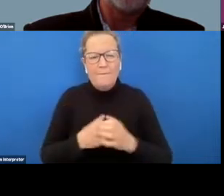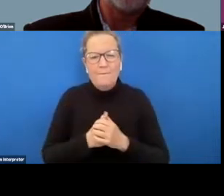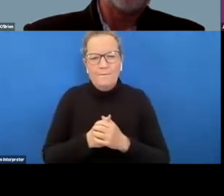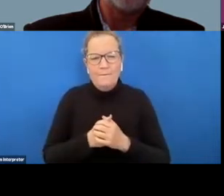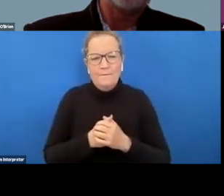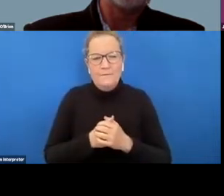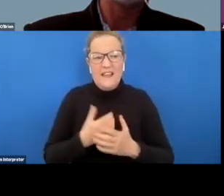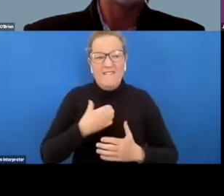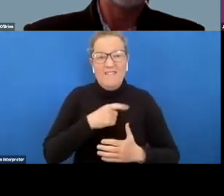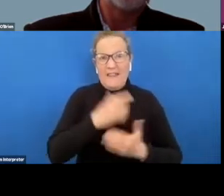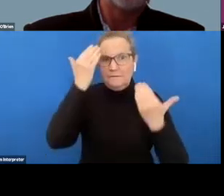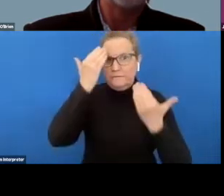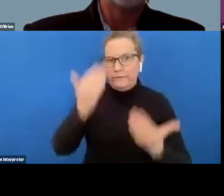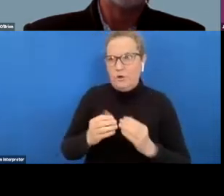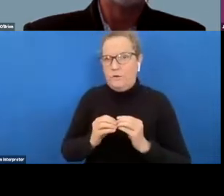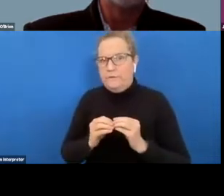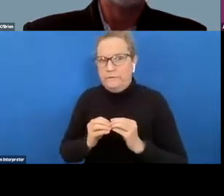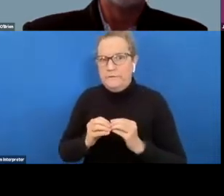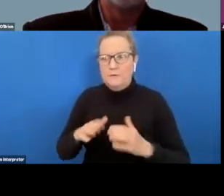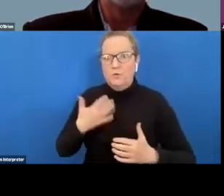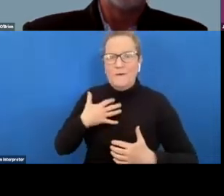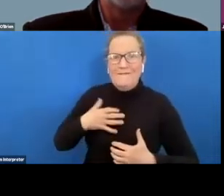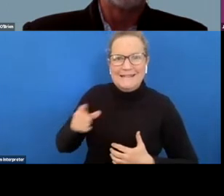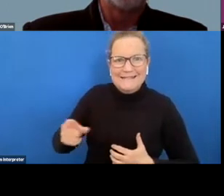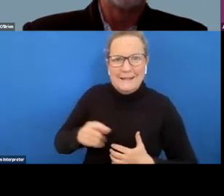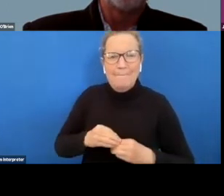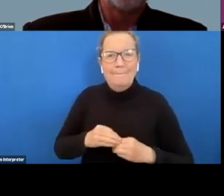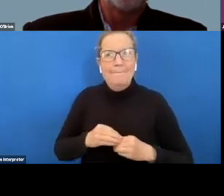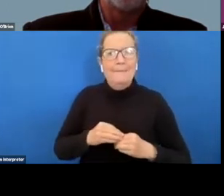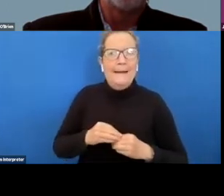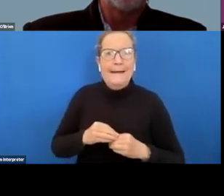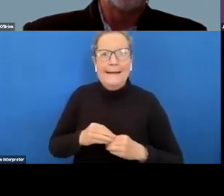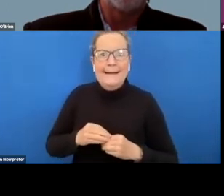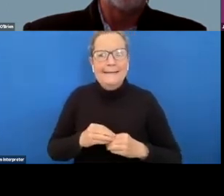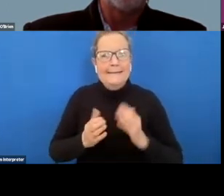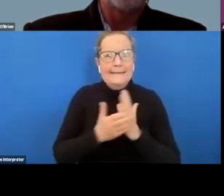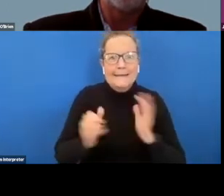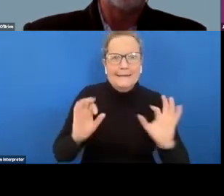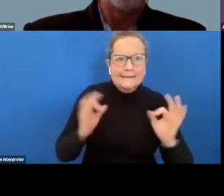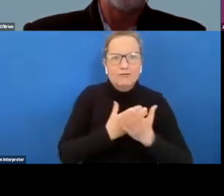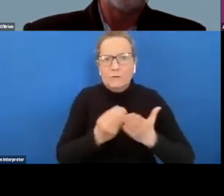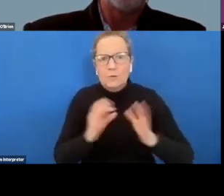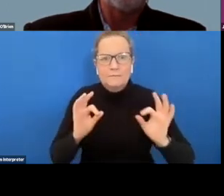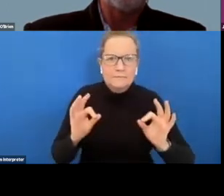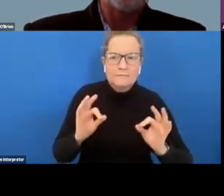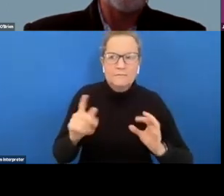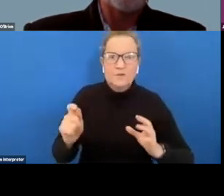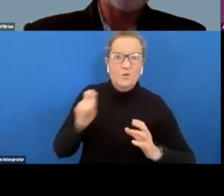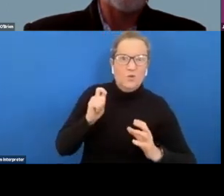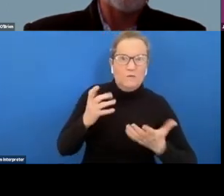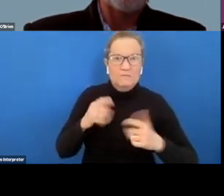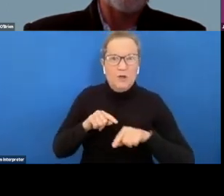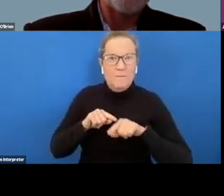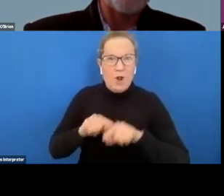unknown um fear of offending um lack of skills and resources liability having a liability and compliance